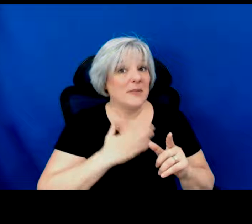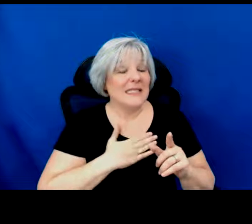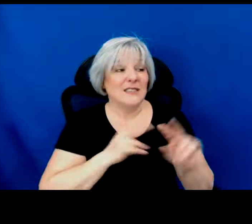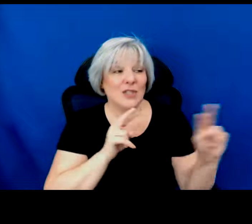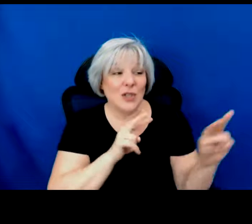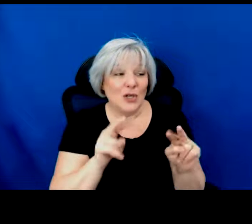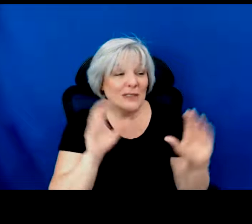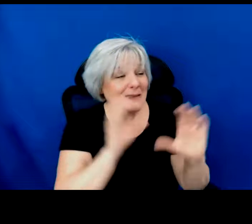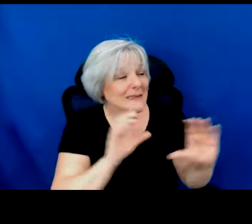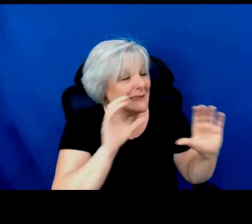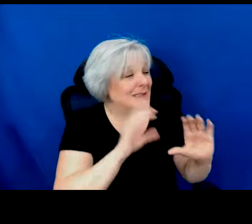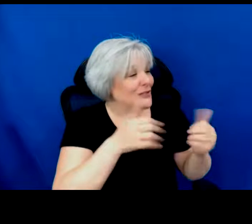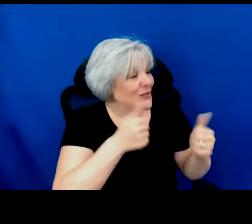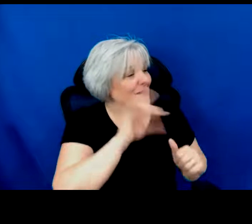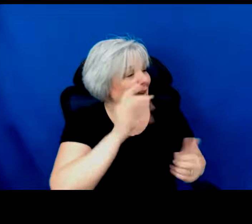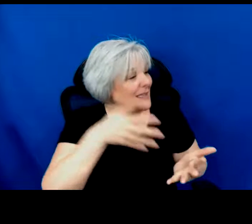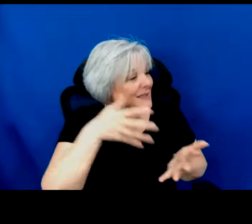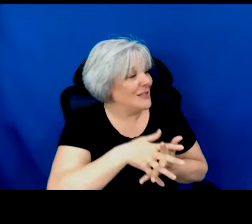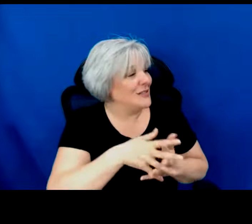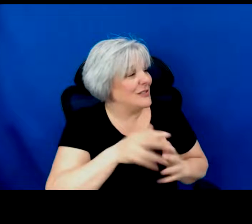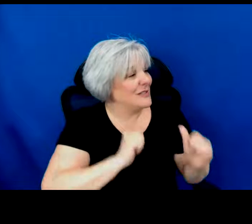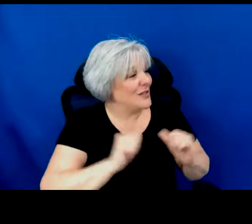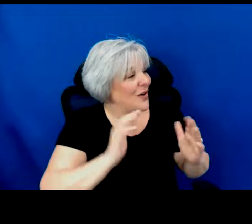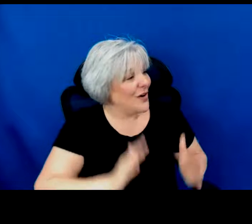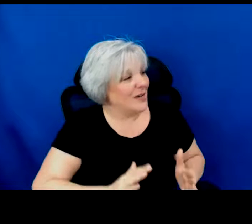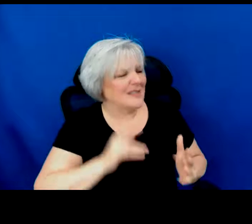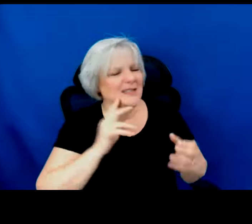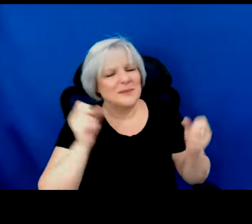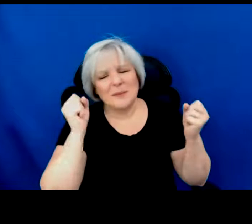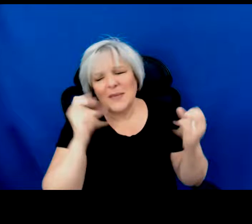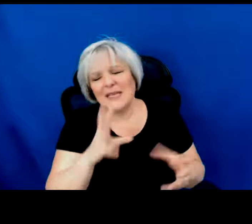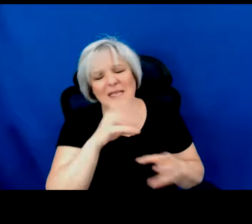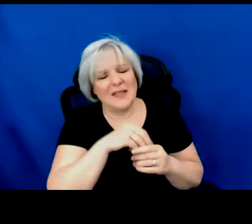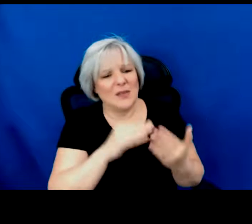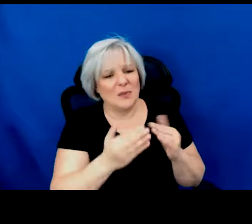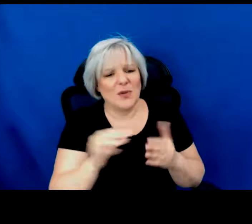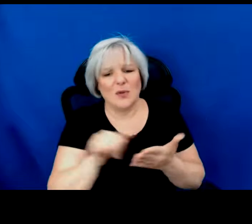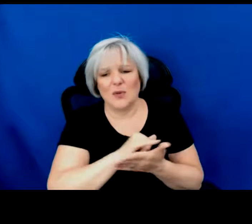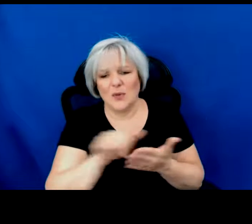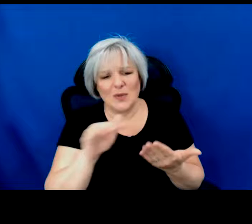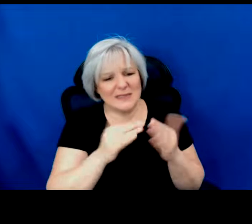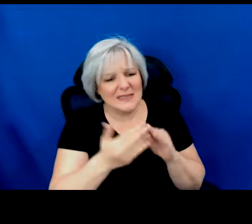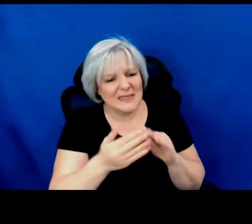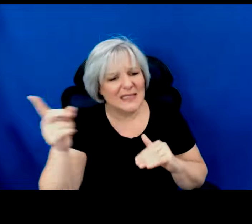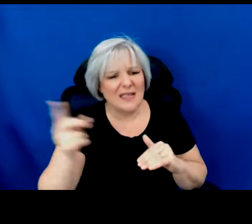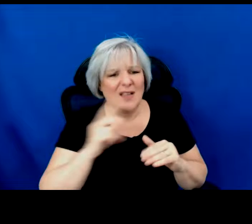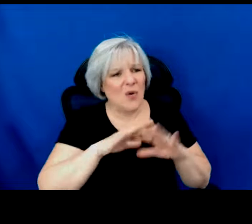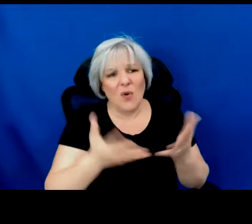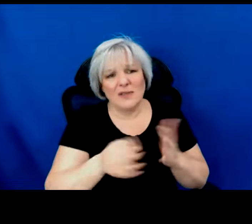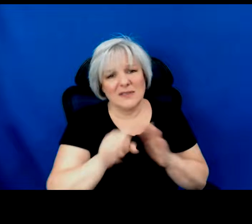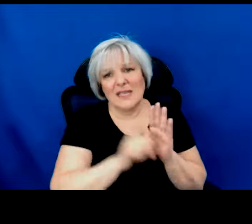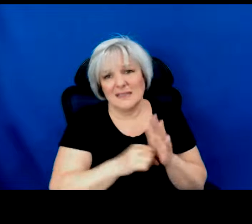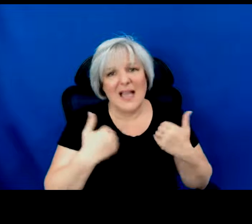there. There's a huge Native American community in New York City and well in all of the states.